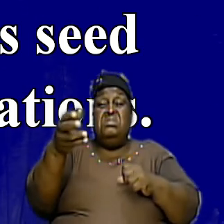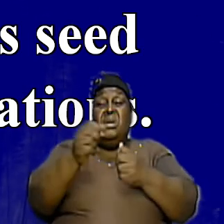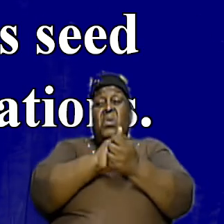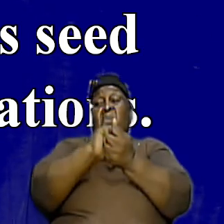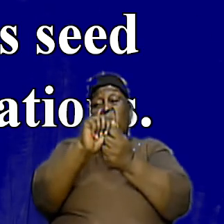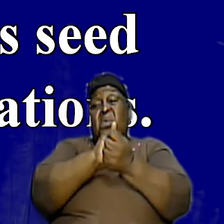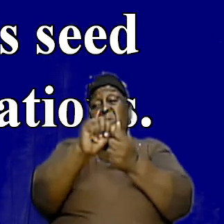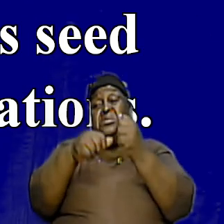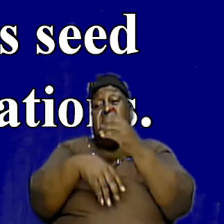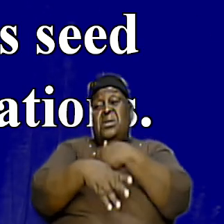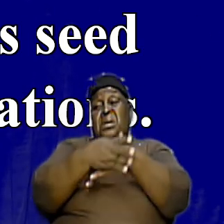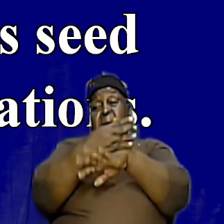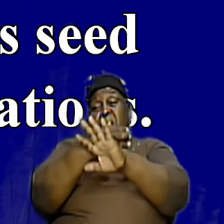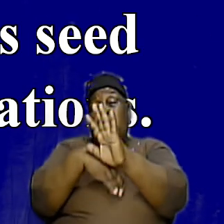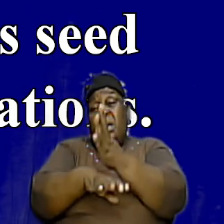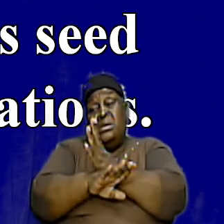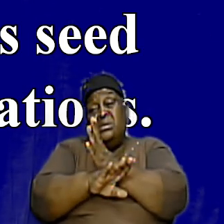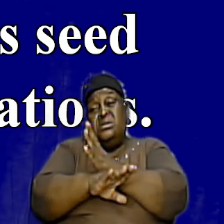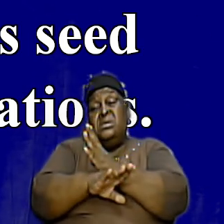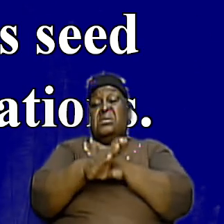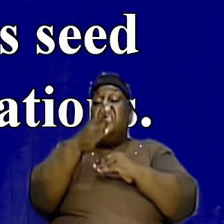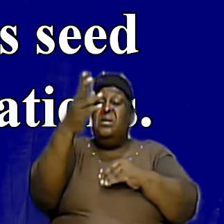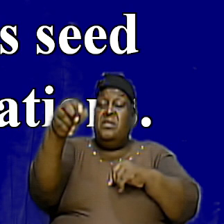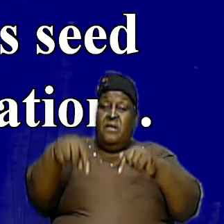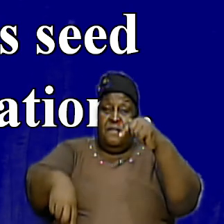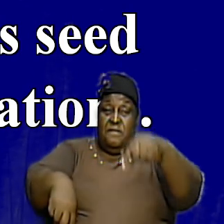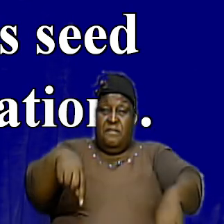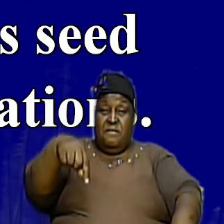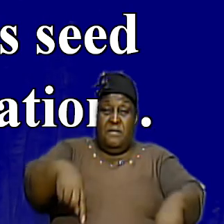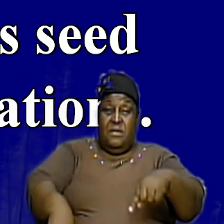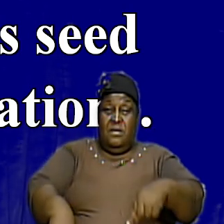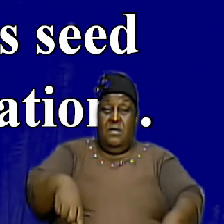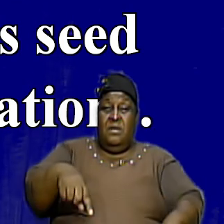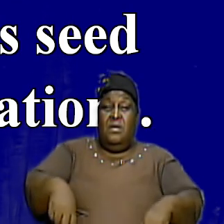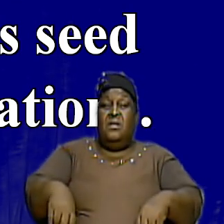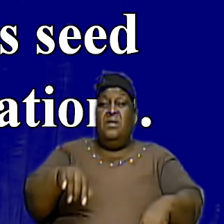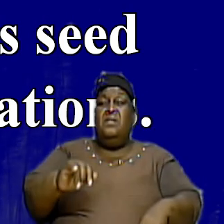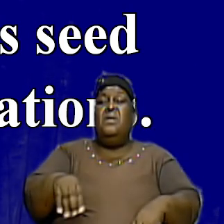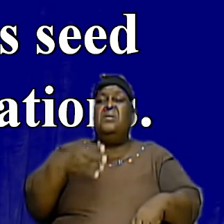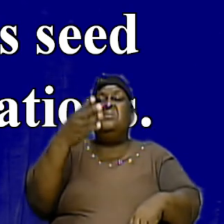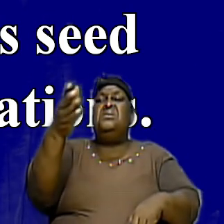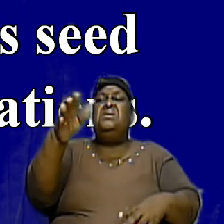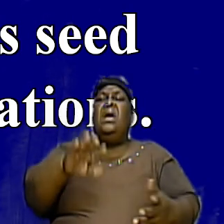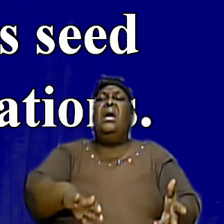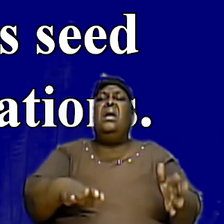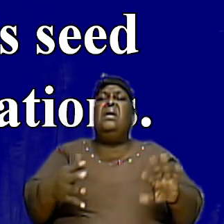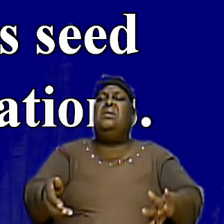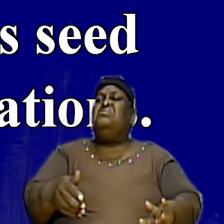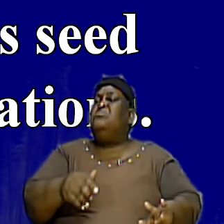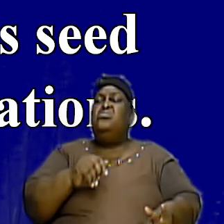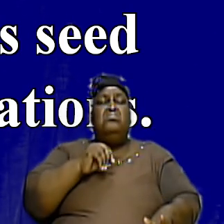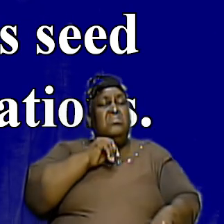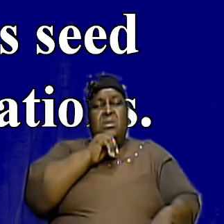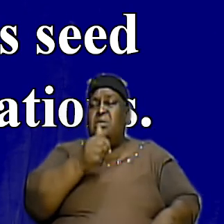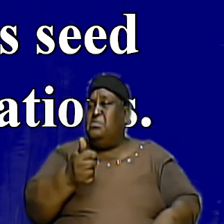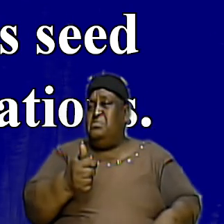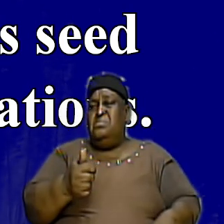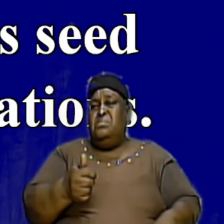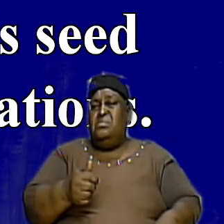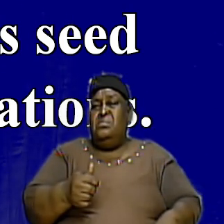wash their hands and their feet that they die not